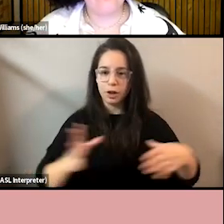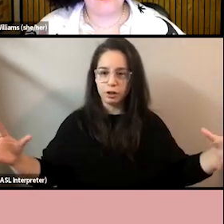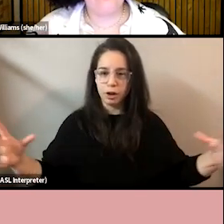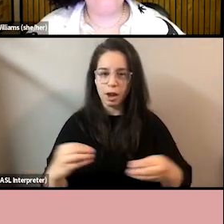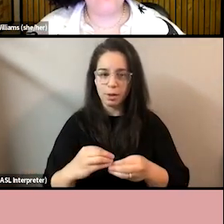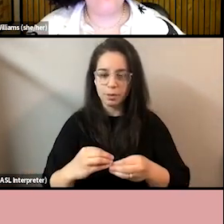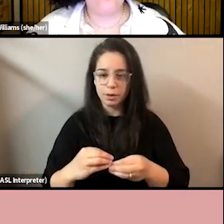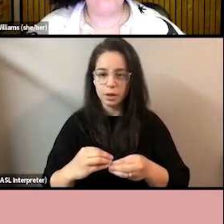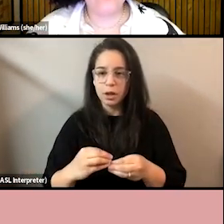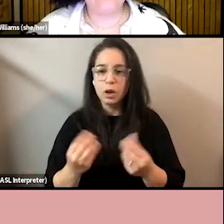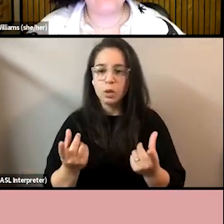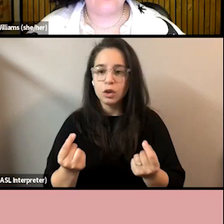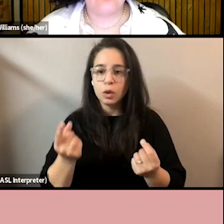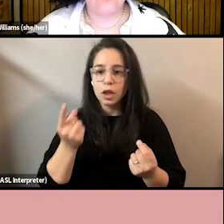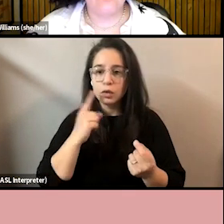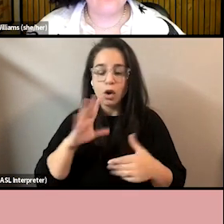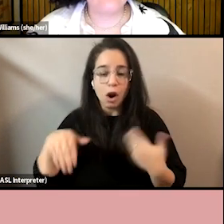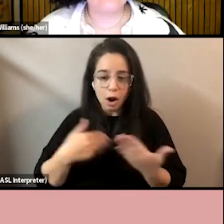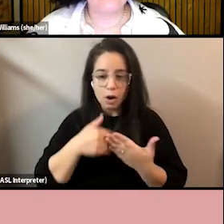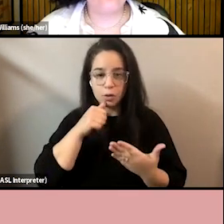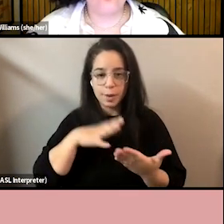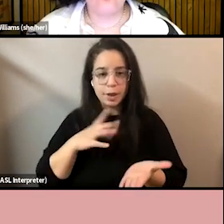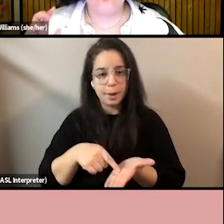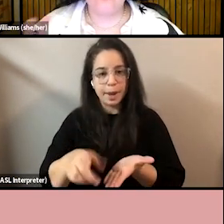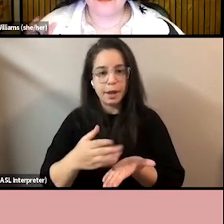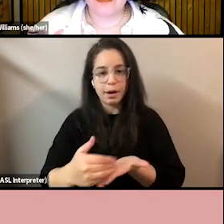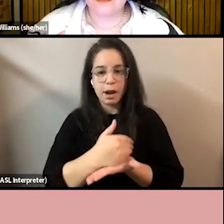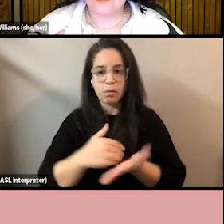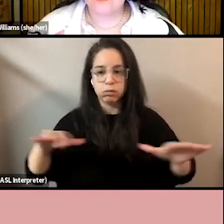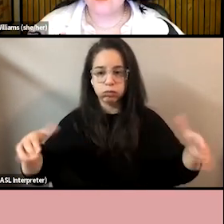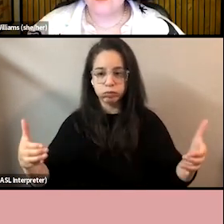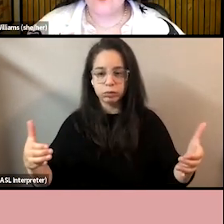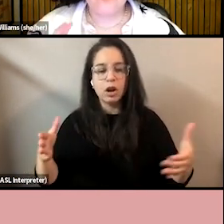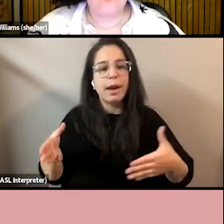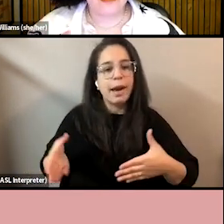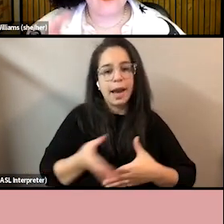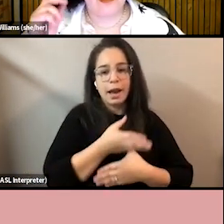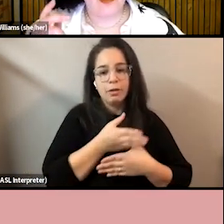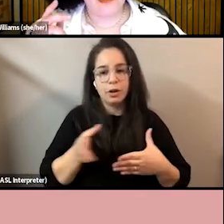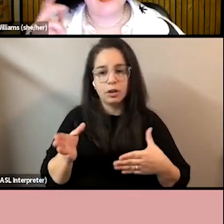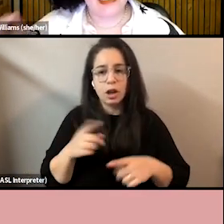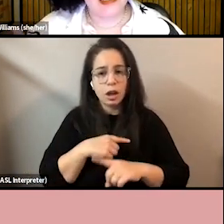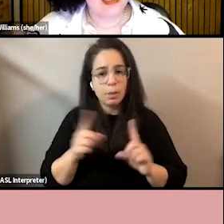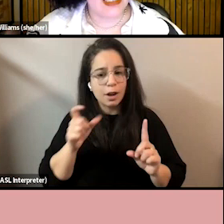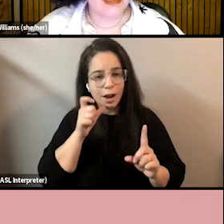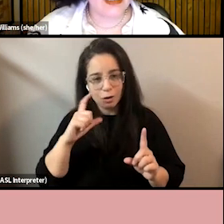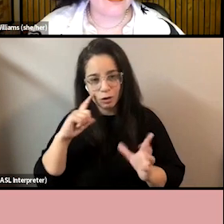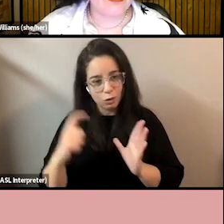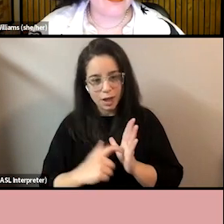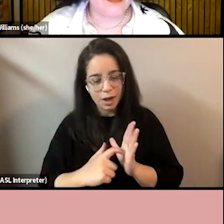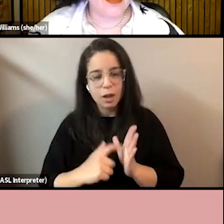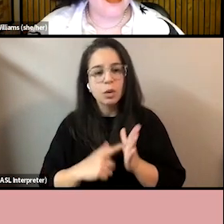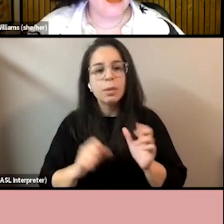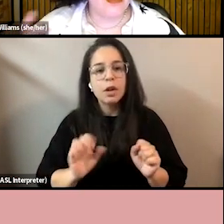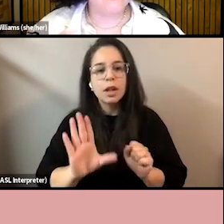average by lumping all women together into a single group of woman-ness, without having an eye to intersectionality.